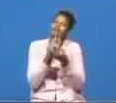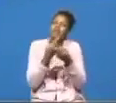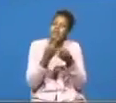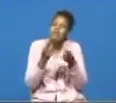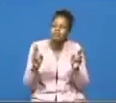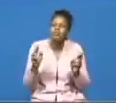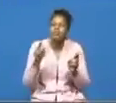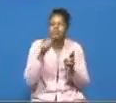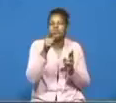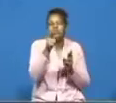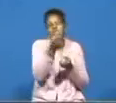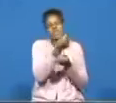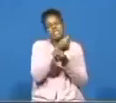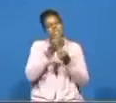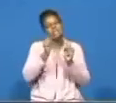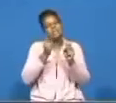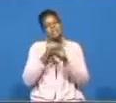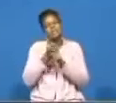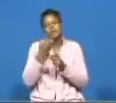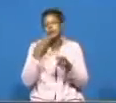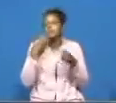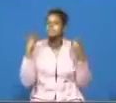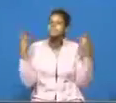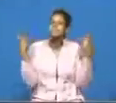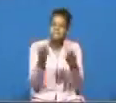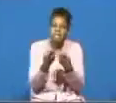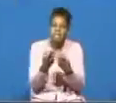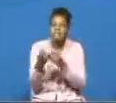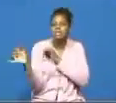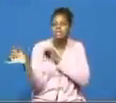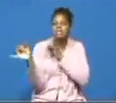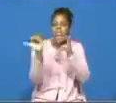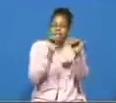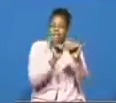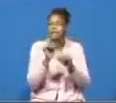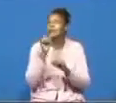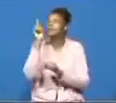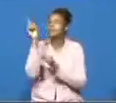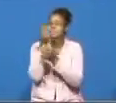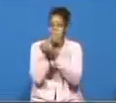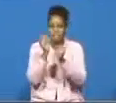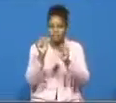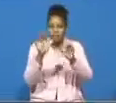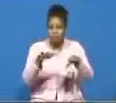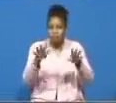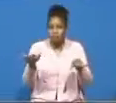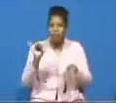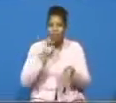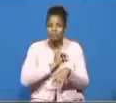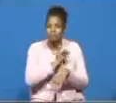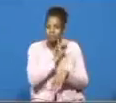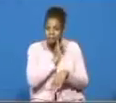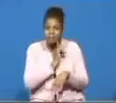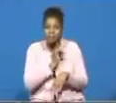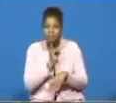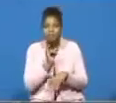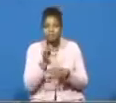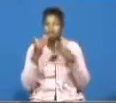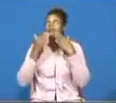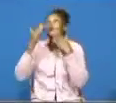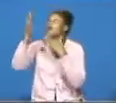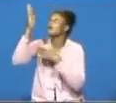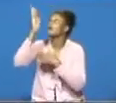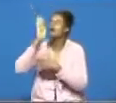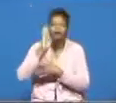and to save you from sin like he saved the children of israel thank